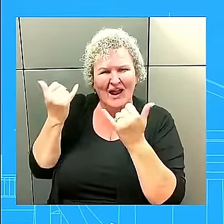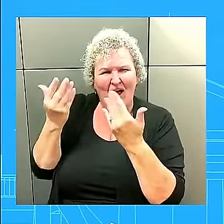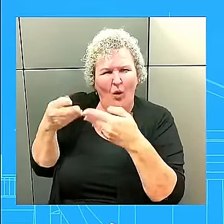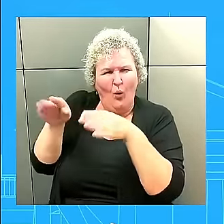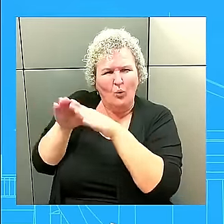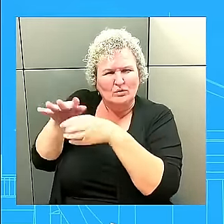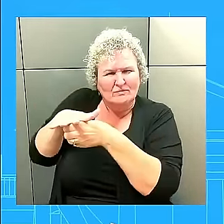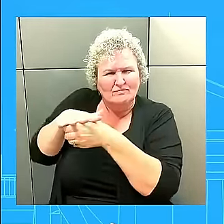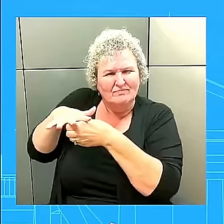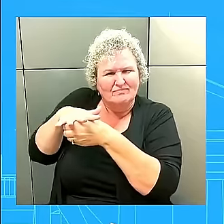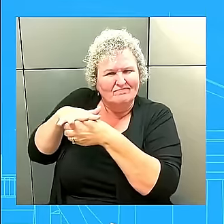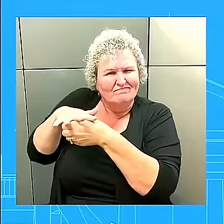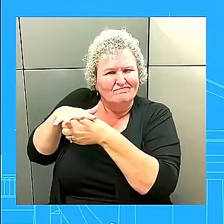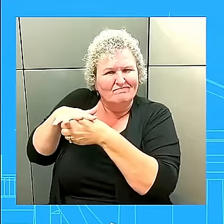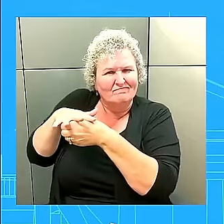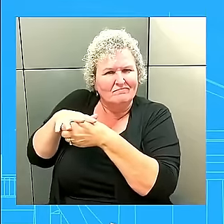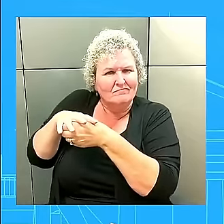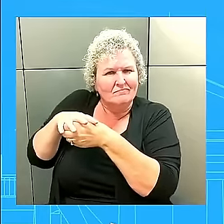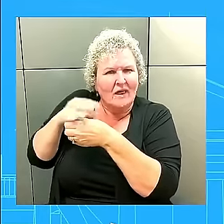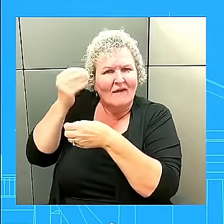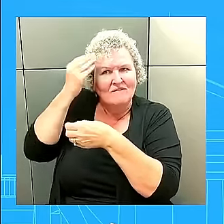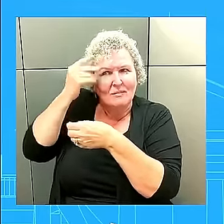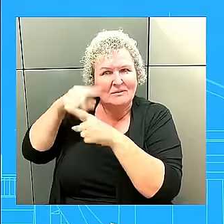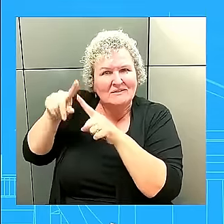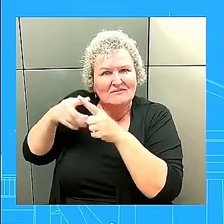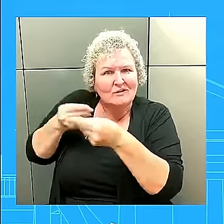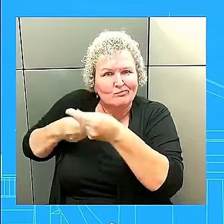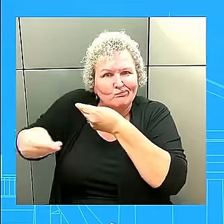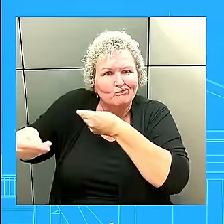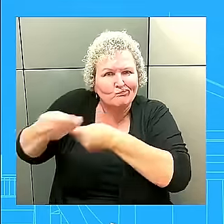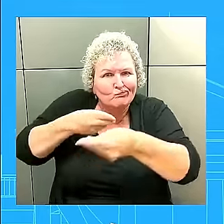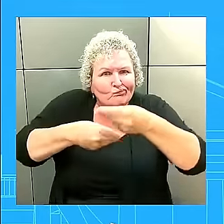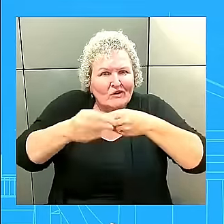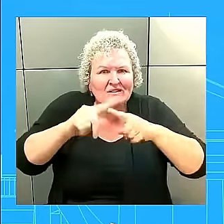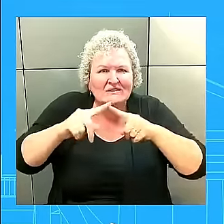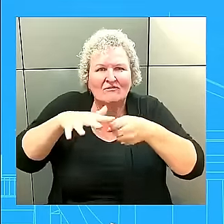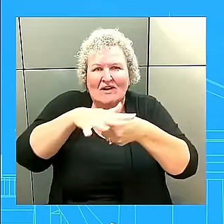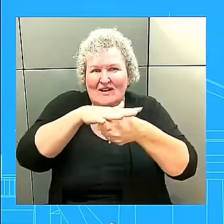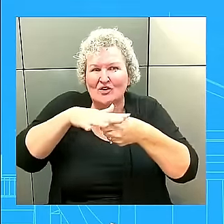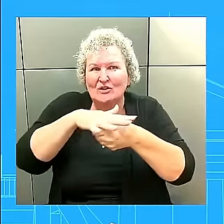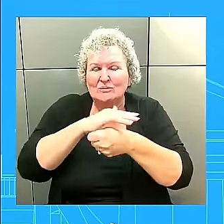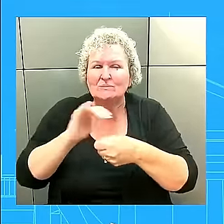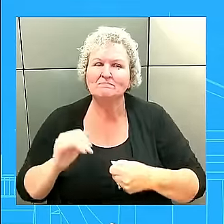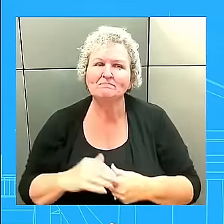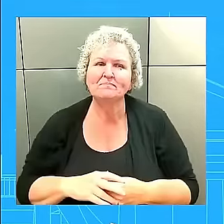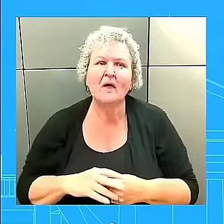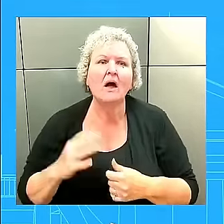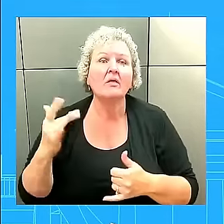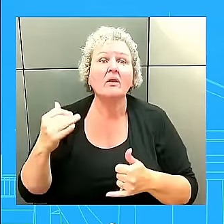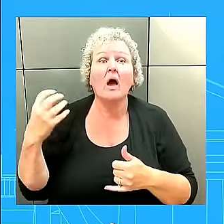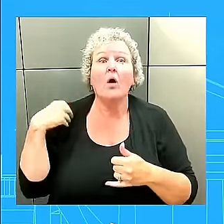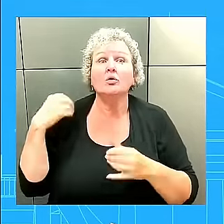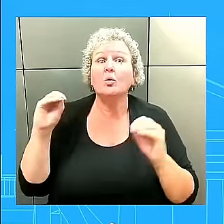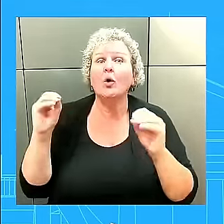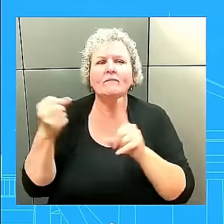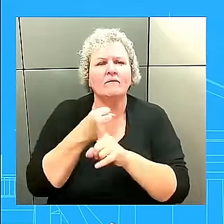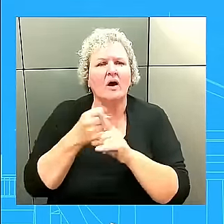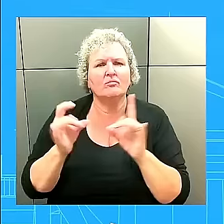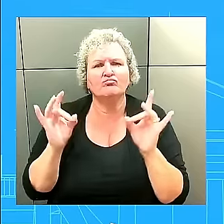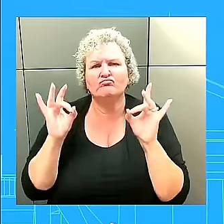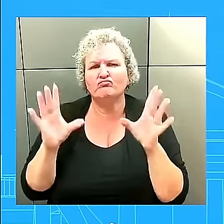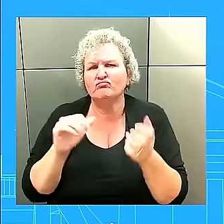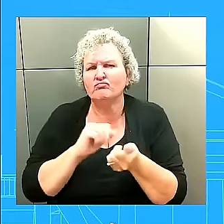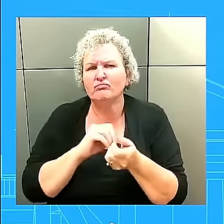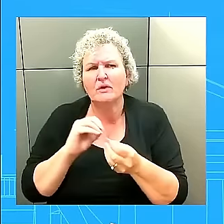sharing at state and local levels as well. That's the last thing we want, of course, is to see any violence or protest activity that, that